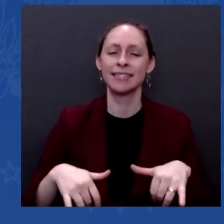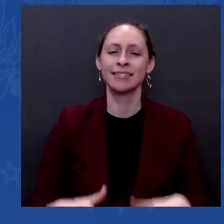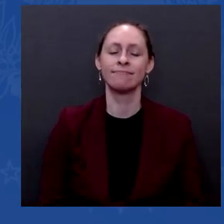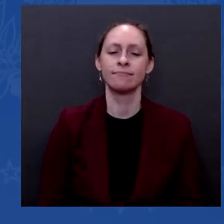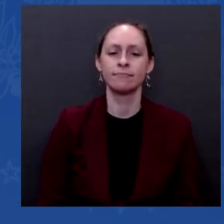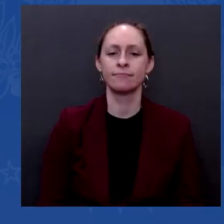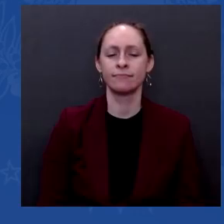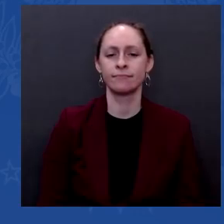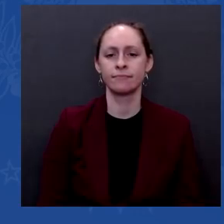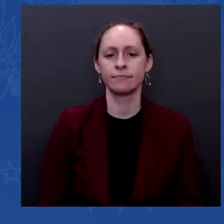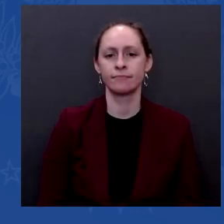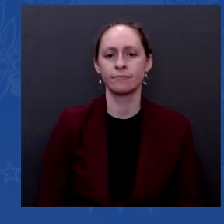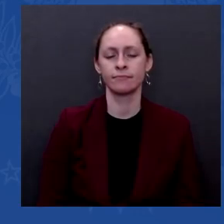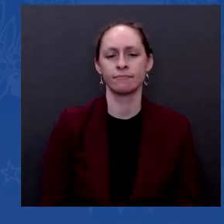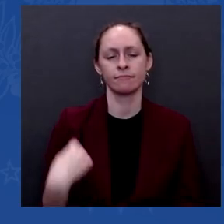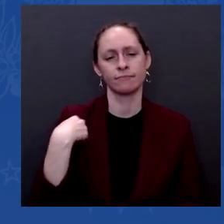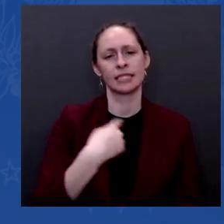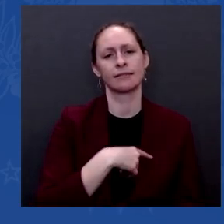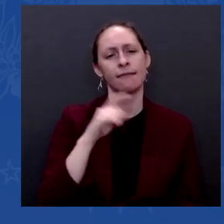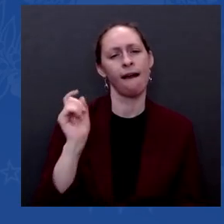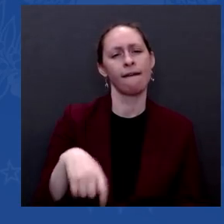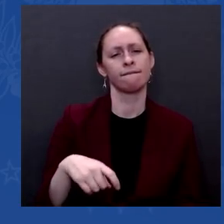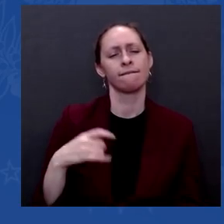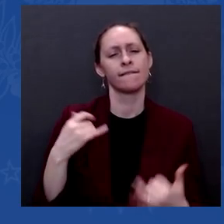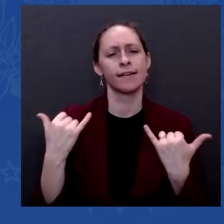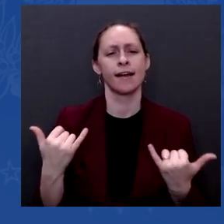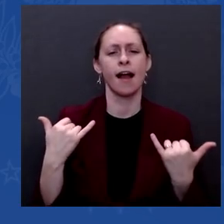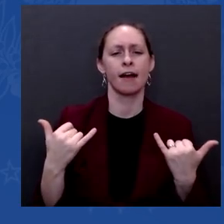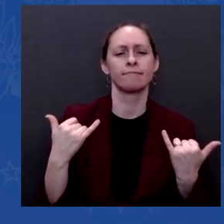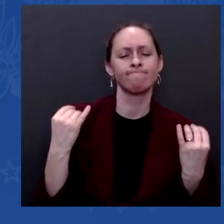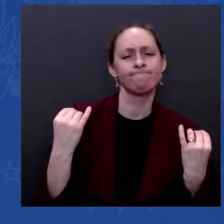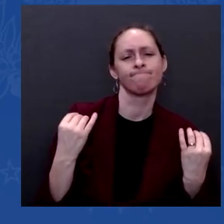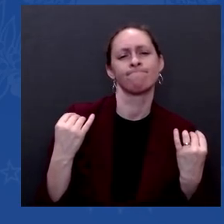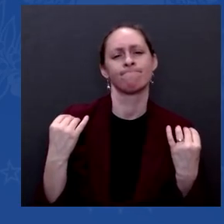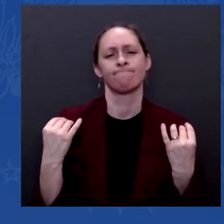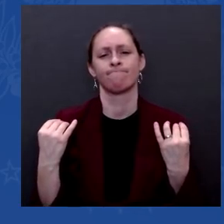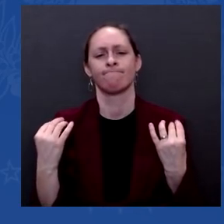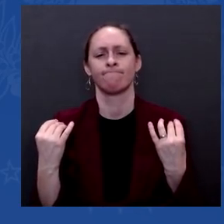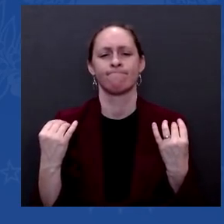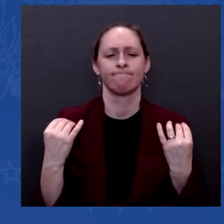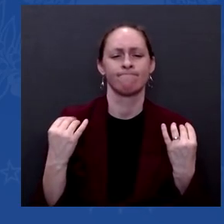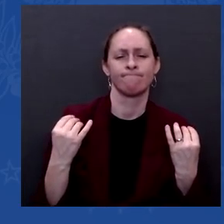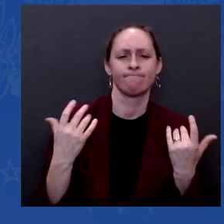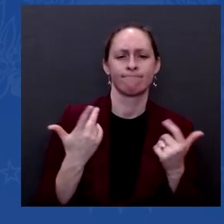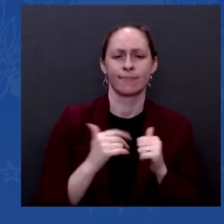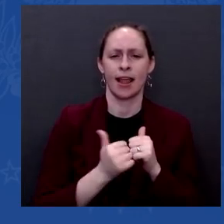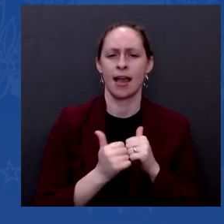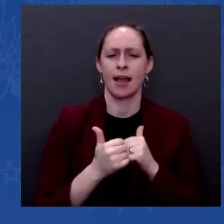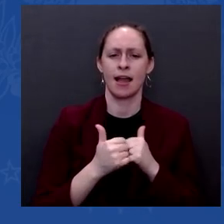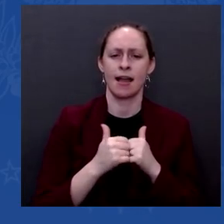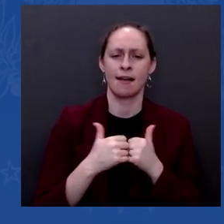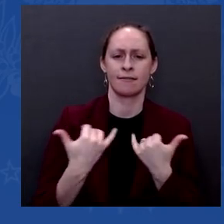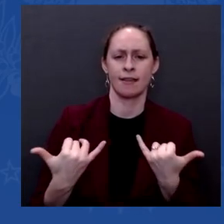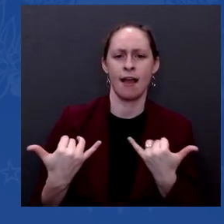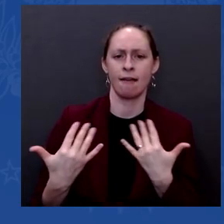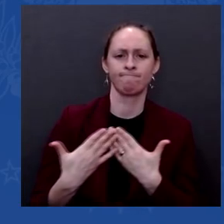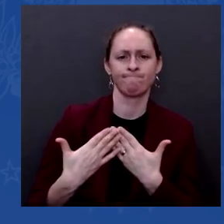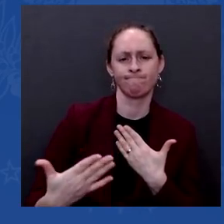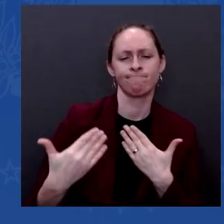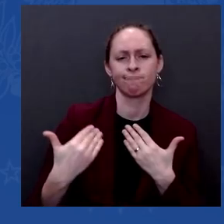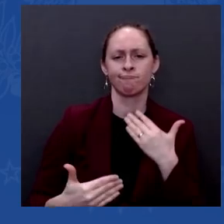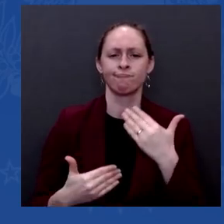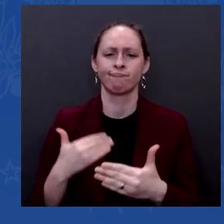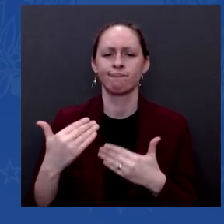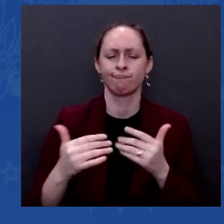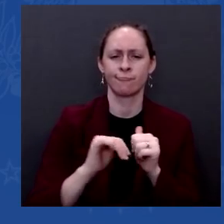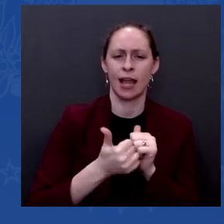how to get done — and that is, how do we move in a direction where the world itself is